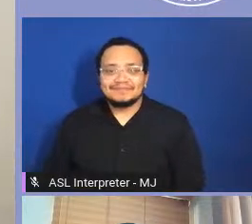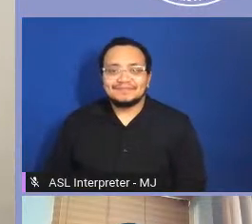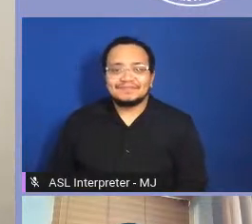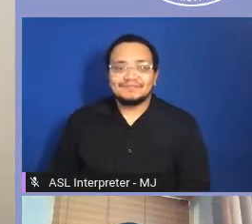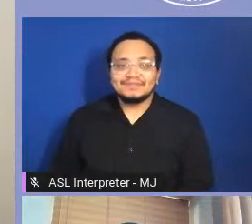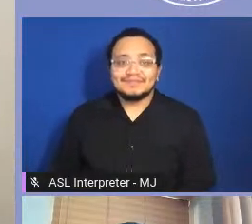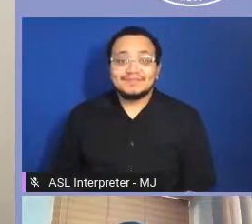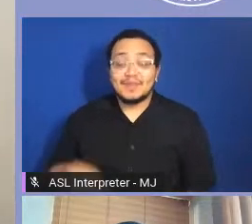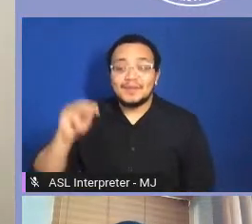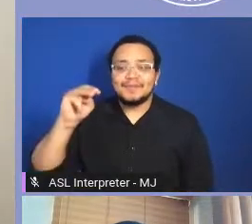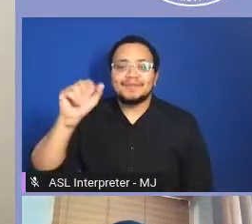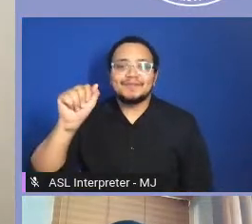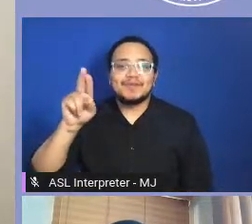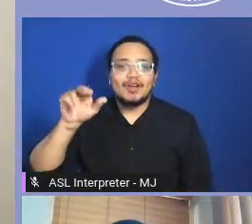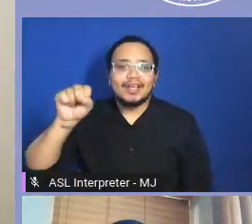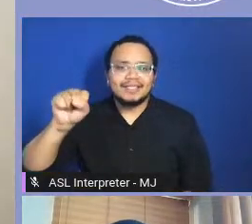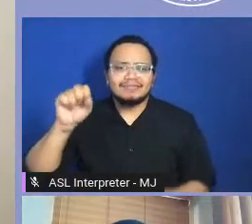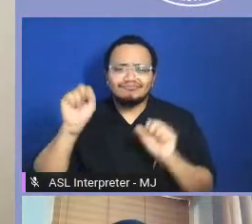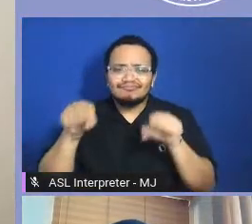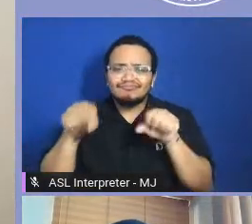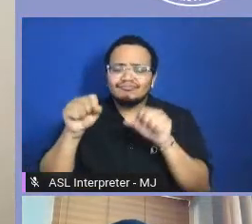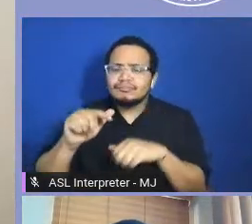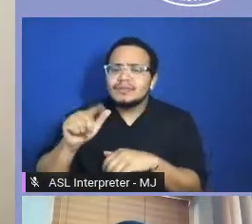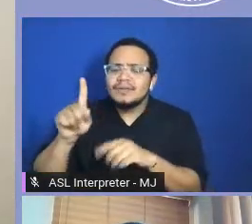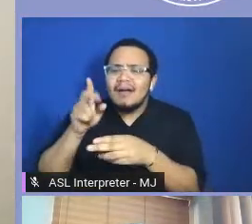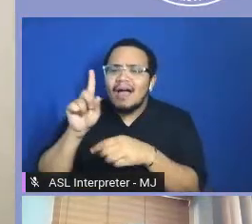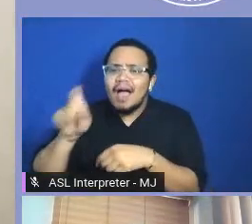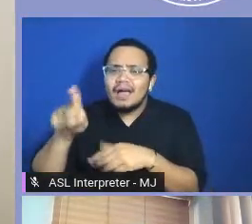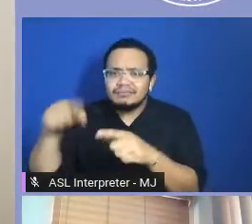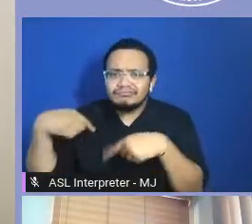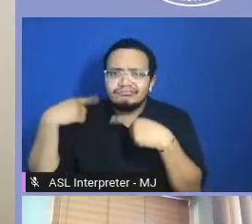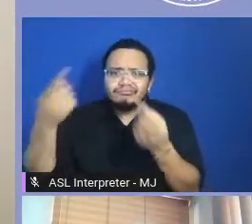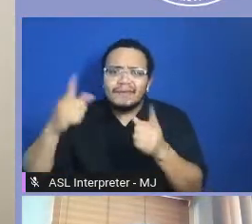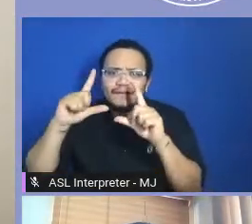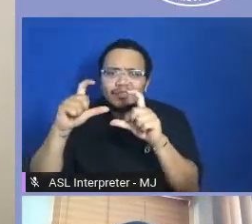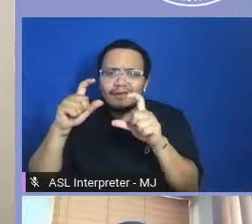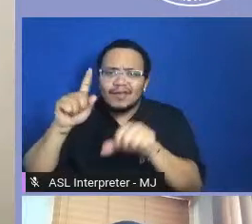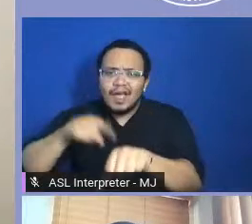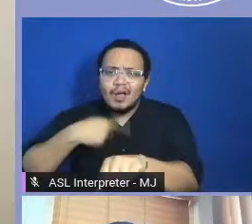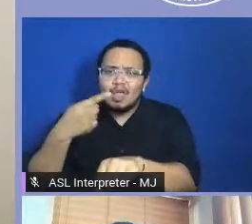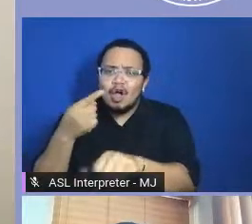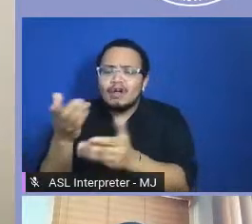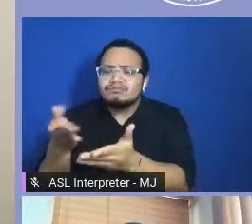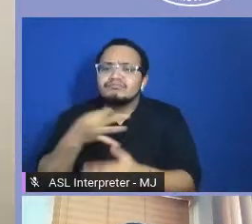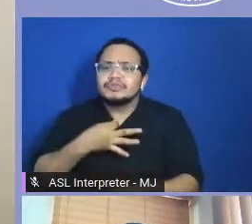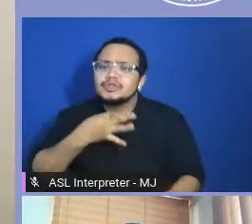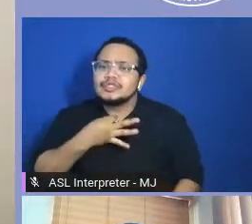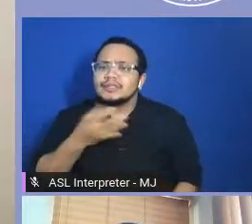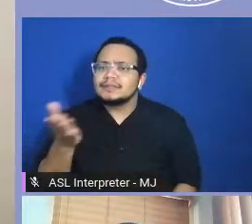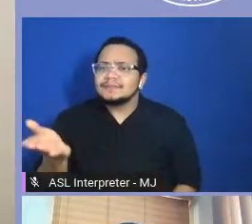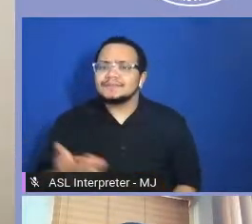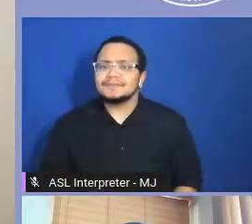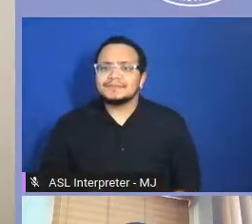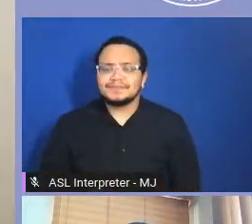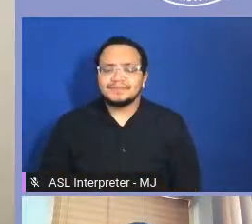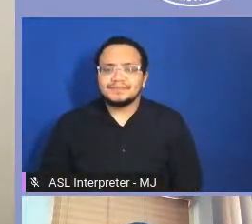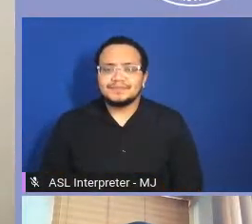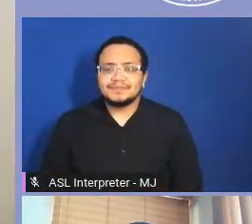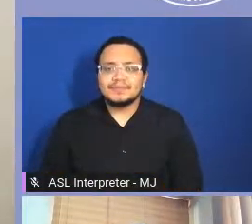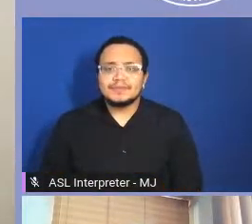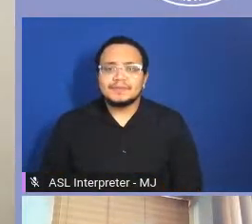Absolutely. And real quick, how long have been in the photography game? I know we're going to get into some other questions, but just a little bit more about your backstory.